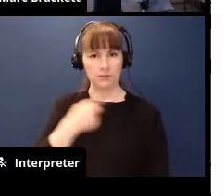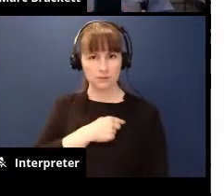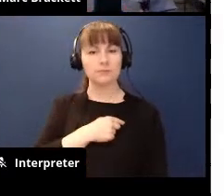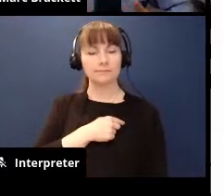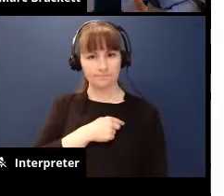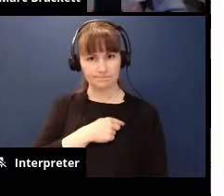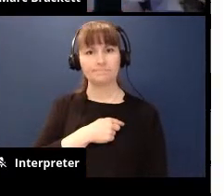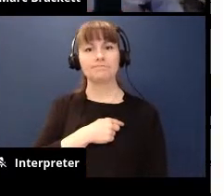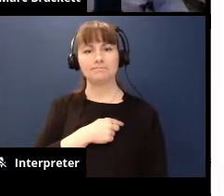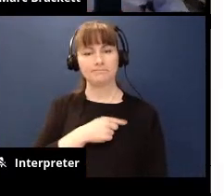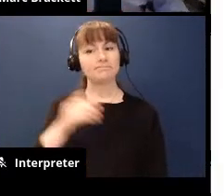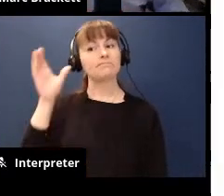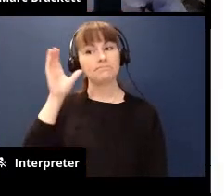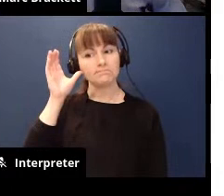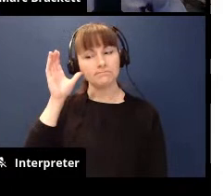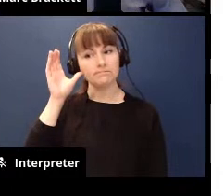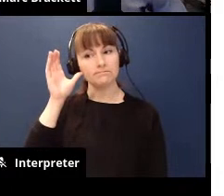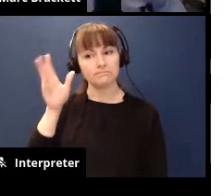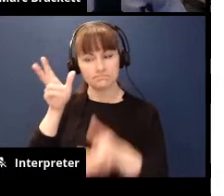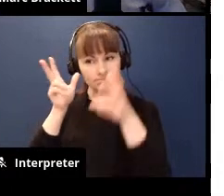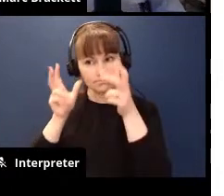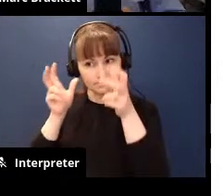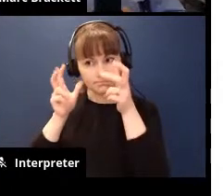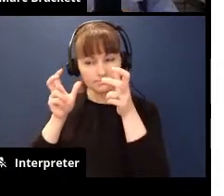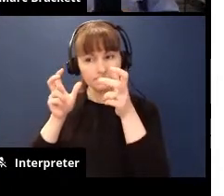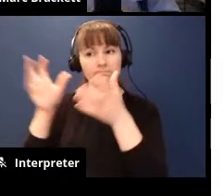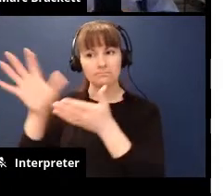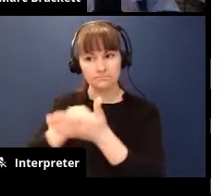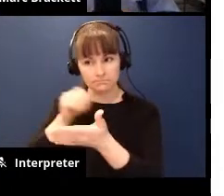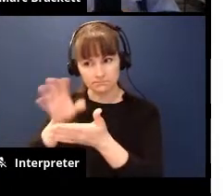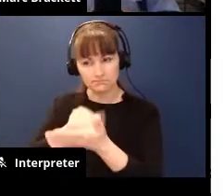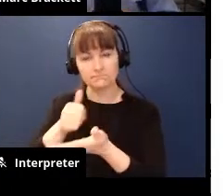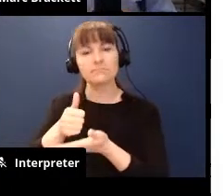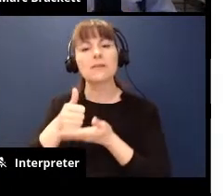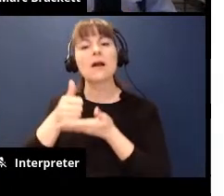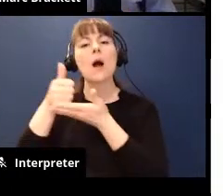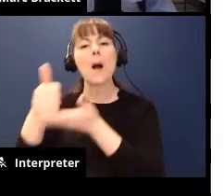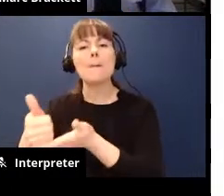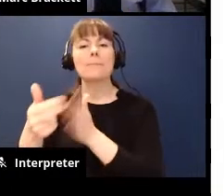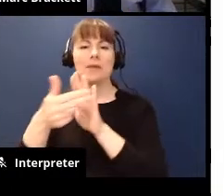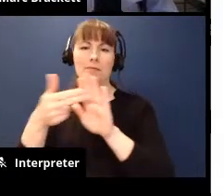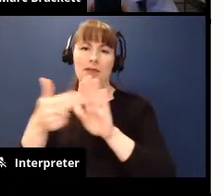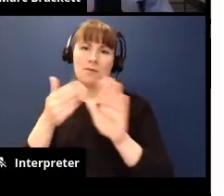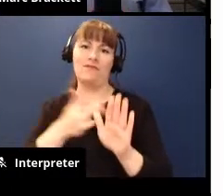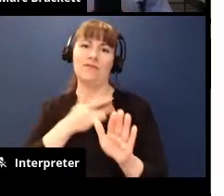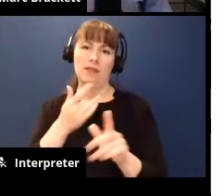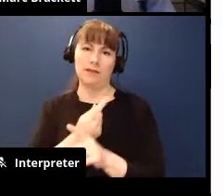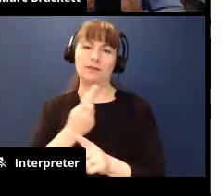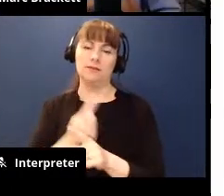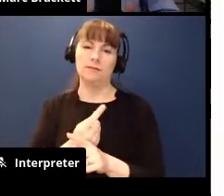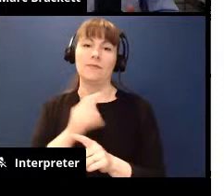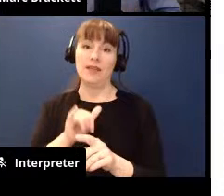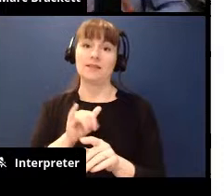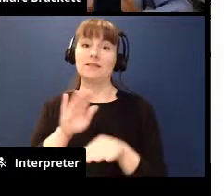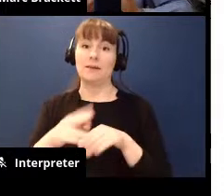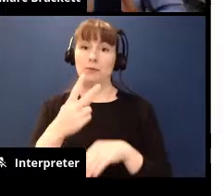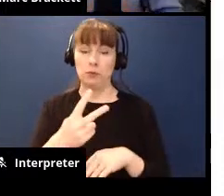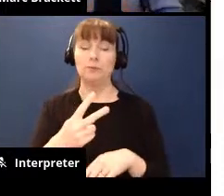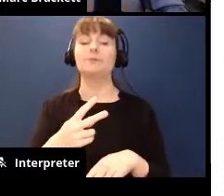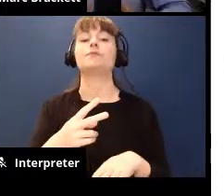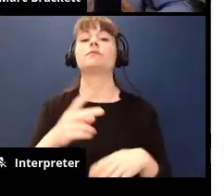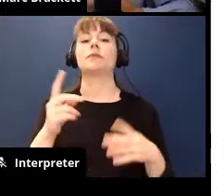instead listen and learn and help them label their feelings accurately that's step two it's listening